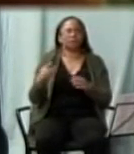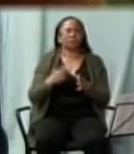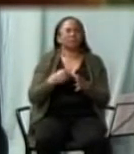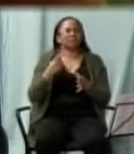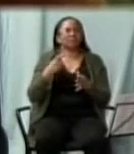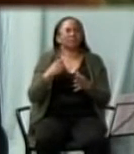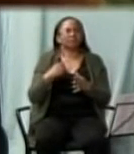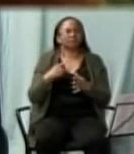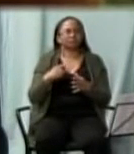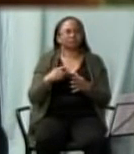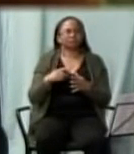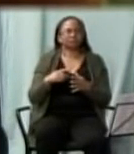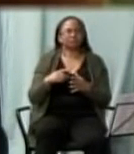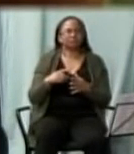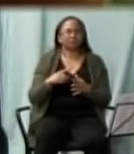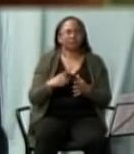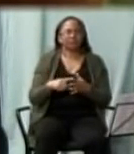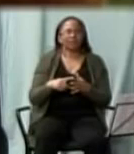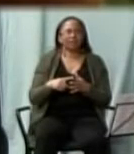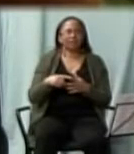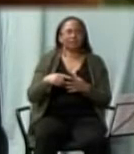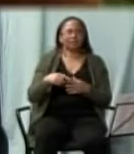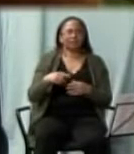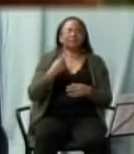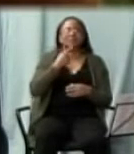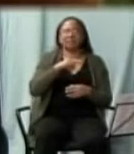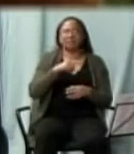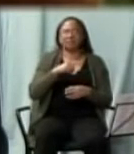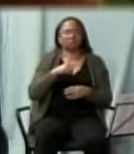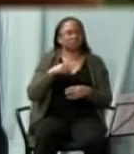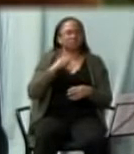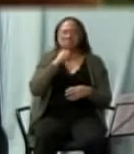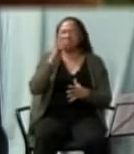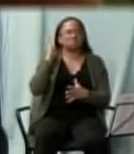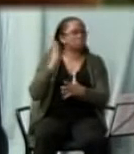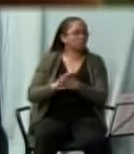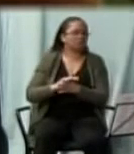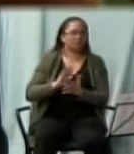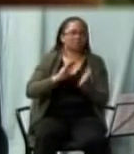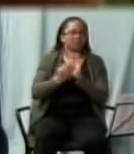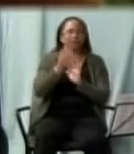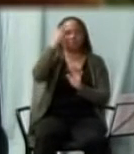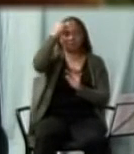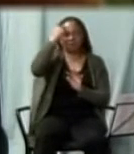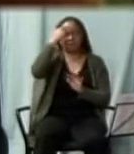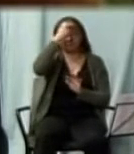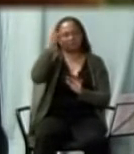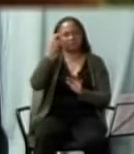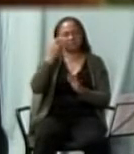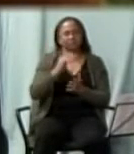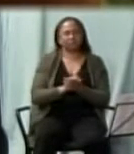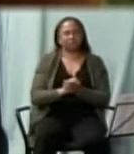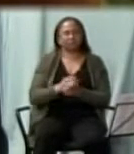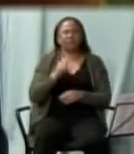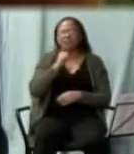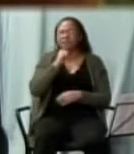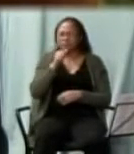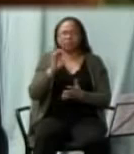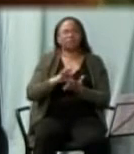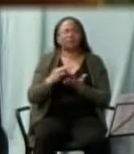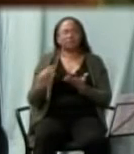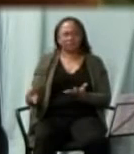no longer wanted to be a Catholic. Failure. Well, not quite